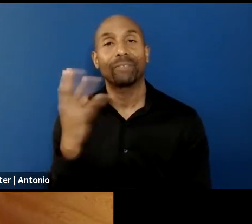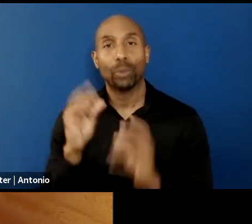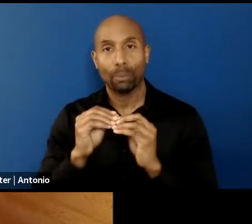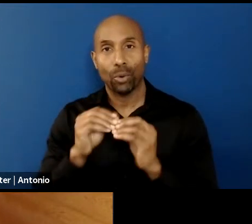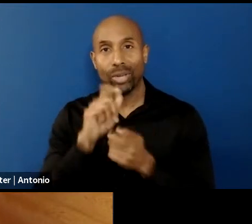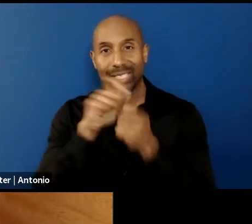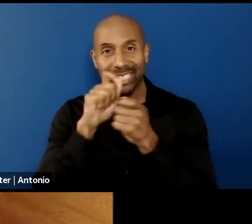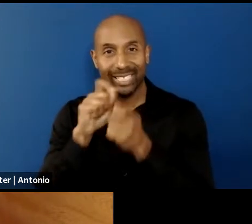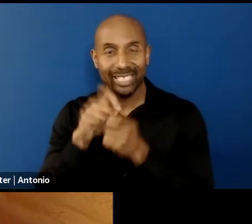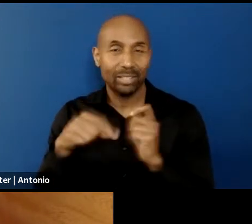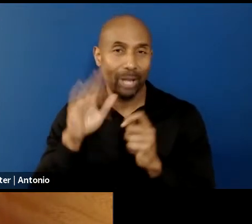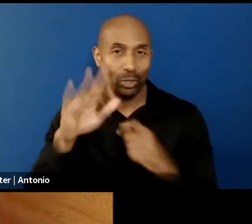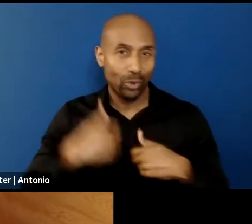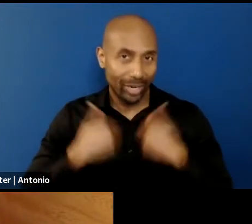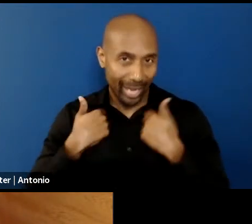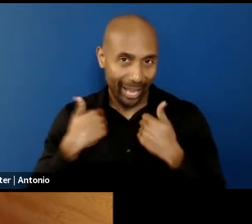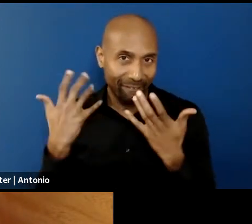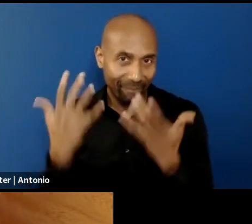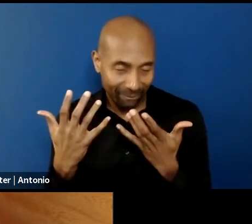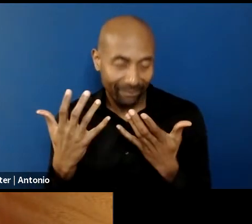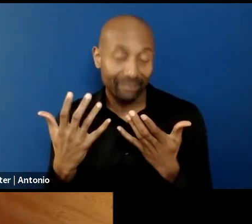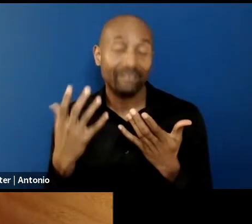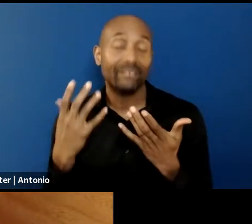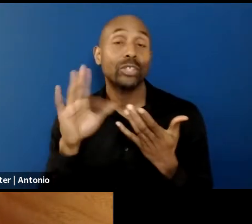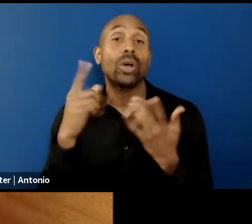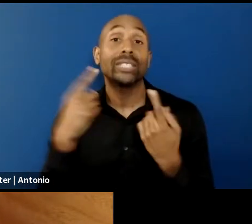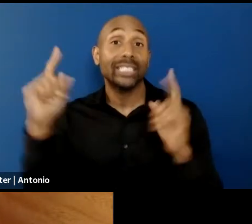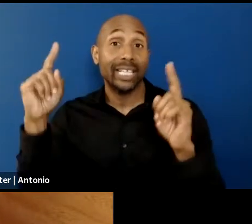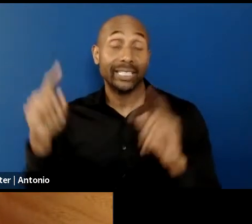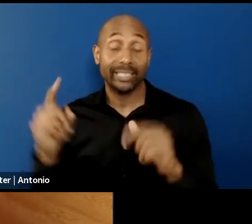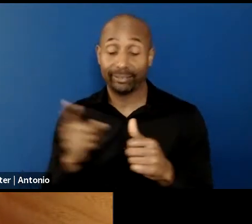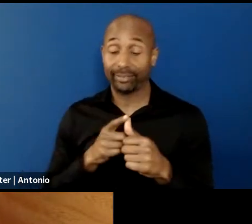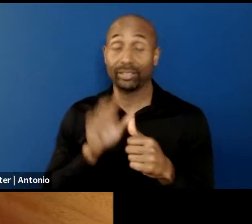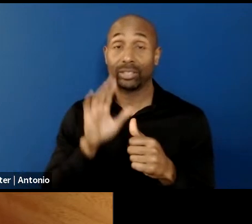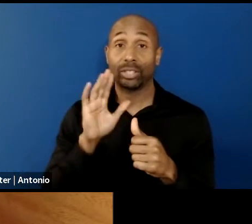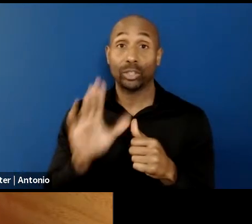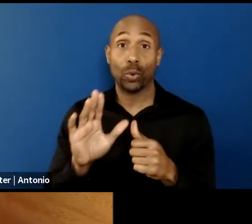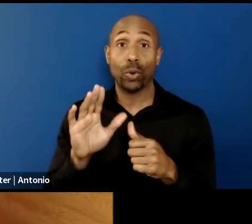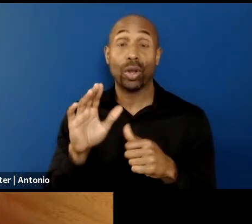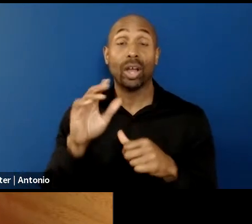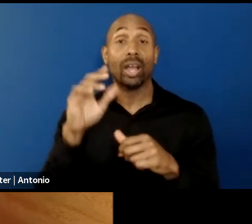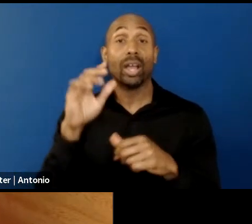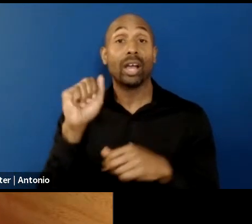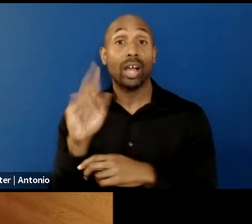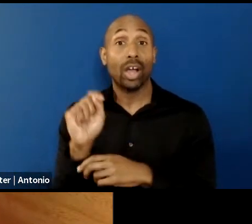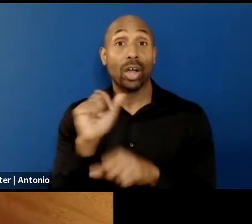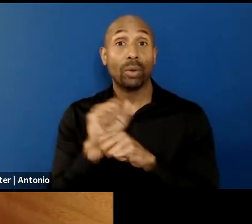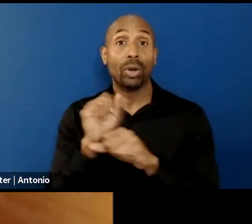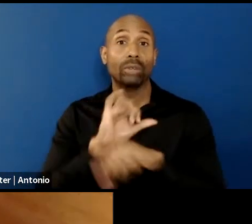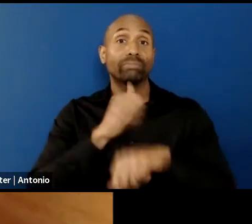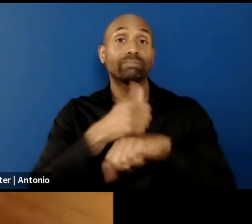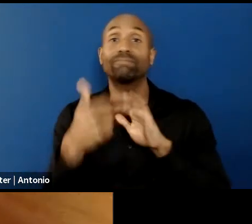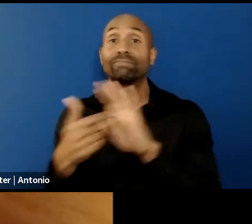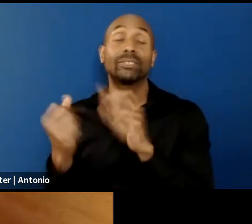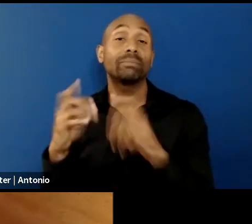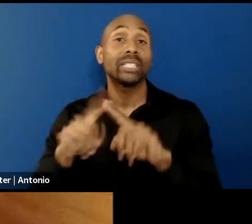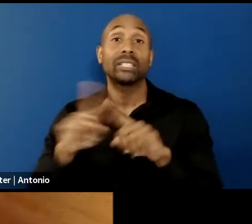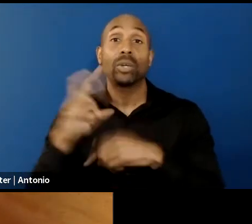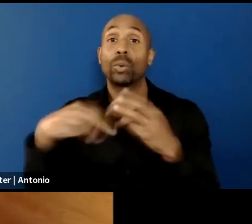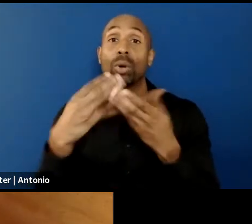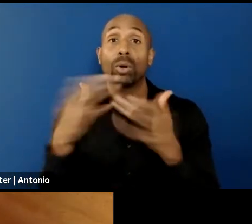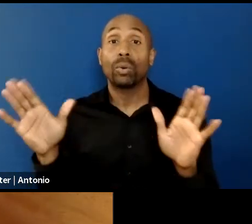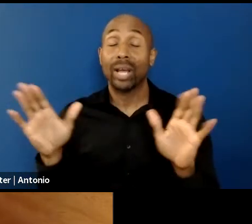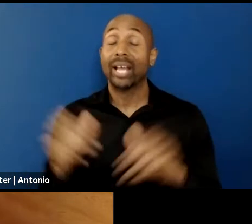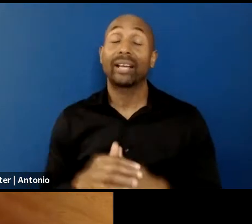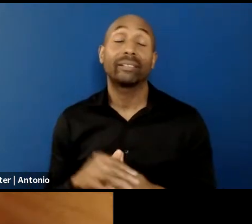life and your success. So your works have been exhibited worldwide at institutions, including the South London Gallery, the